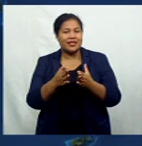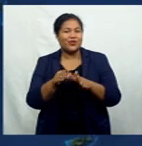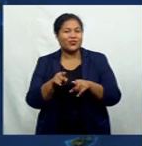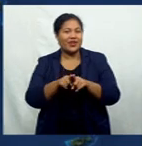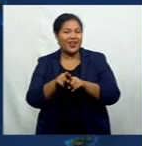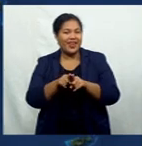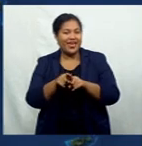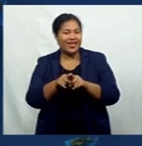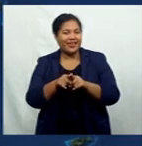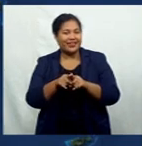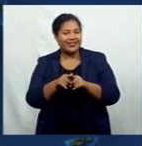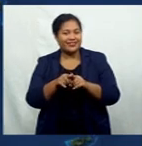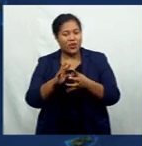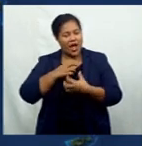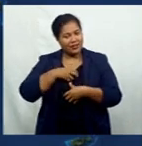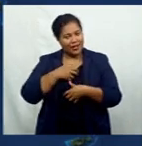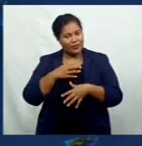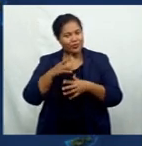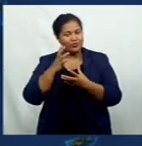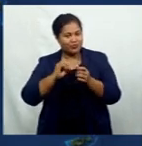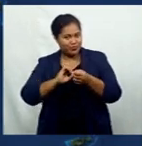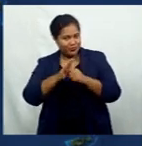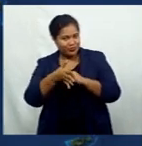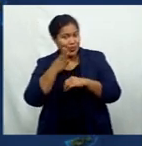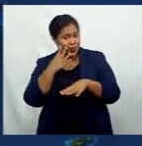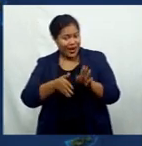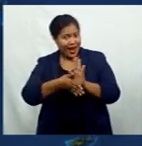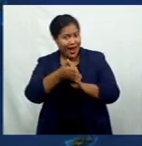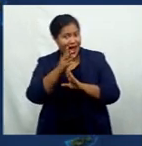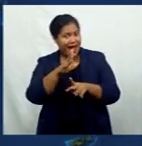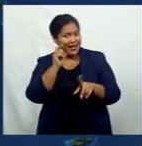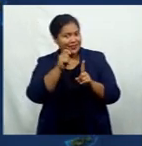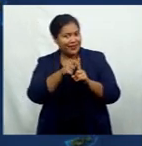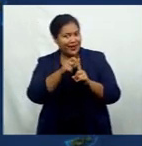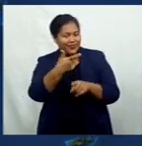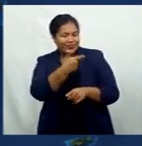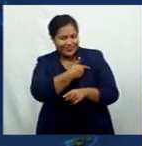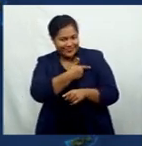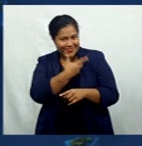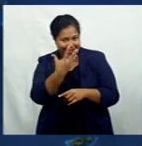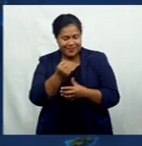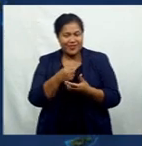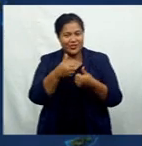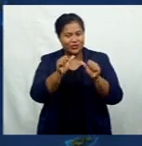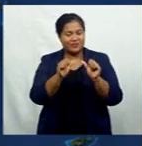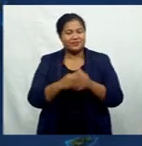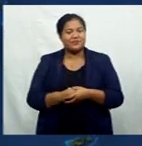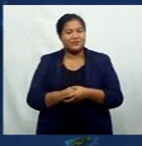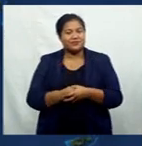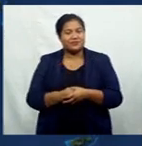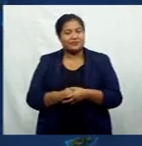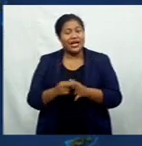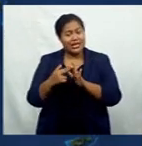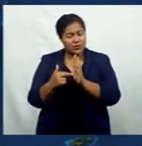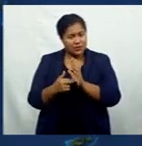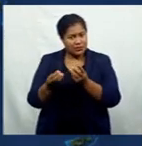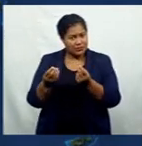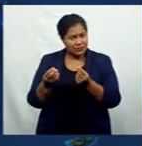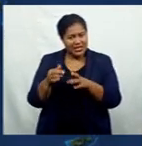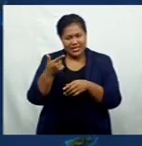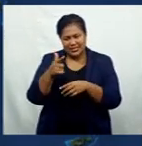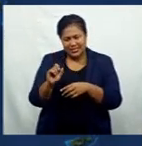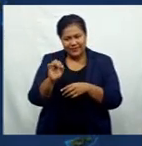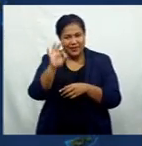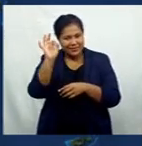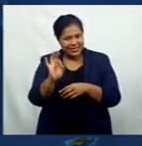live with COVID-19 when higher vaccination targets are reached. The Kiwi dollar also aged 0.7 percent higher, with the nation